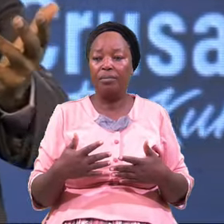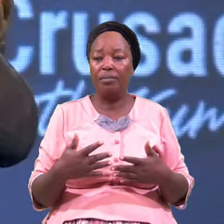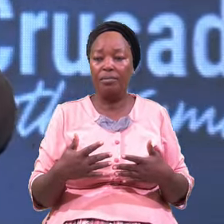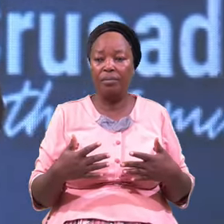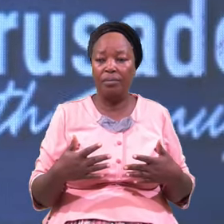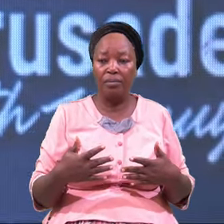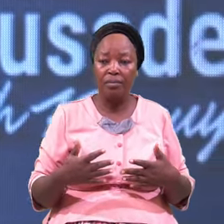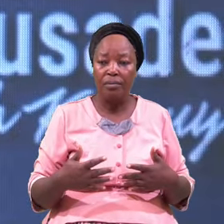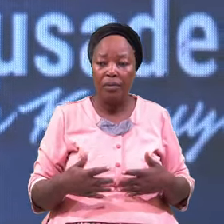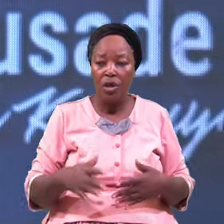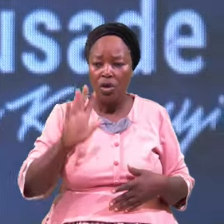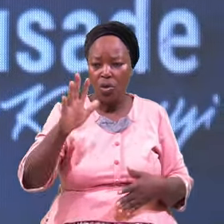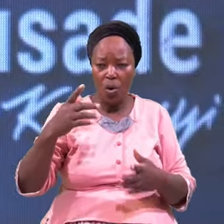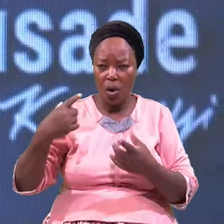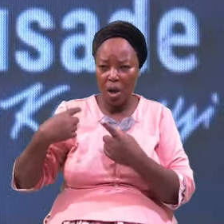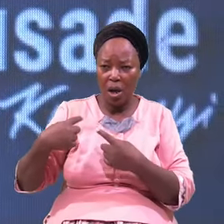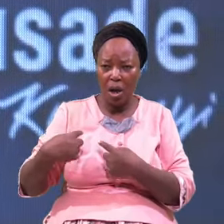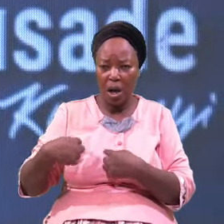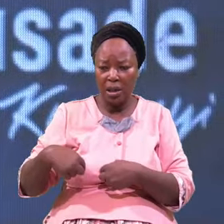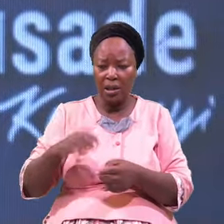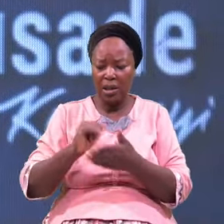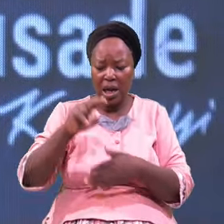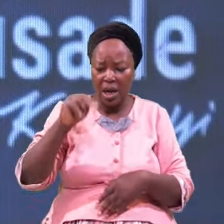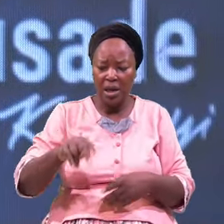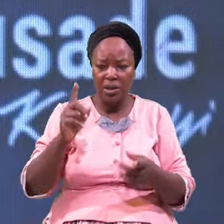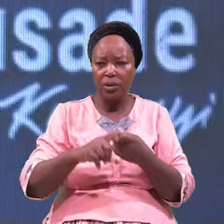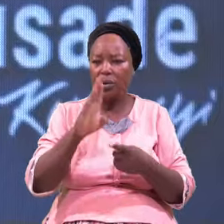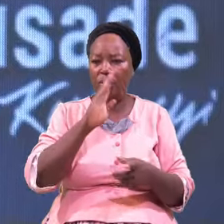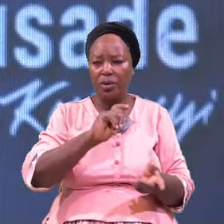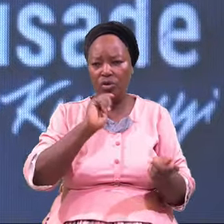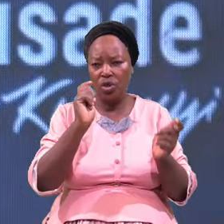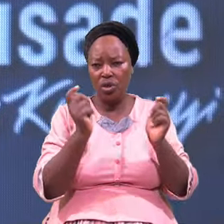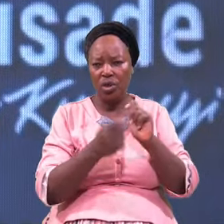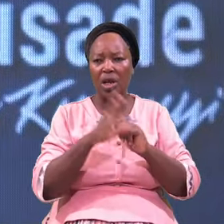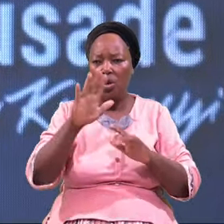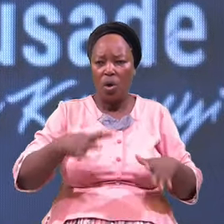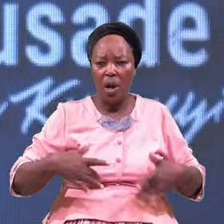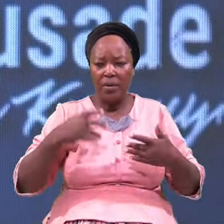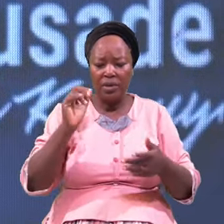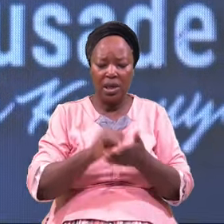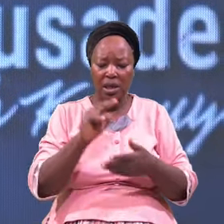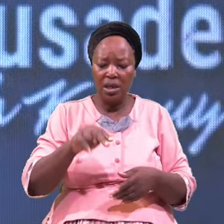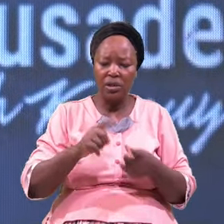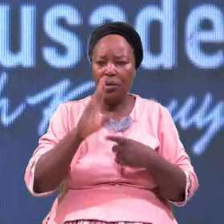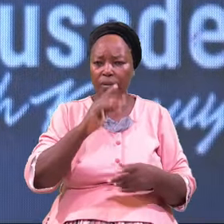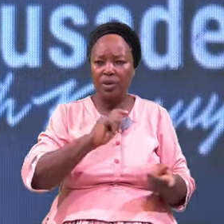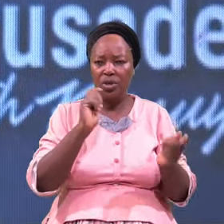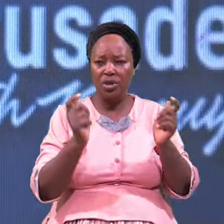Your Heart That Needs To Be Changed Your Life That Needs To Be Changed